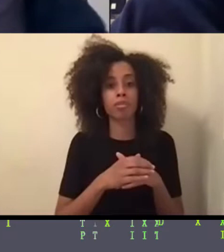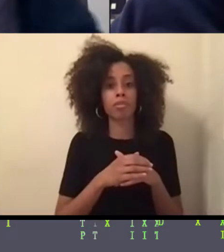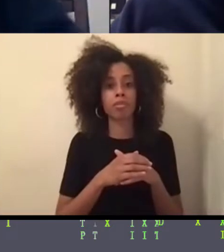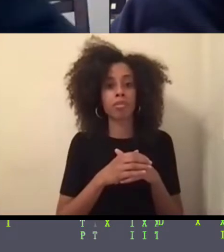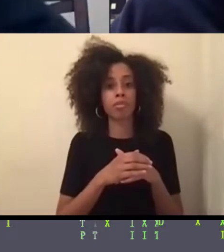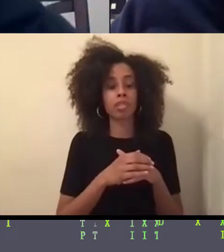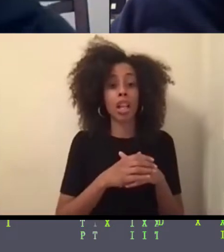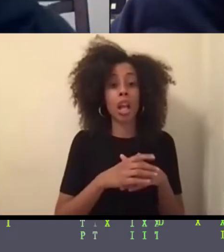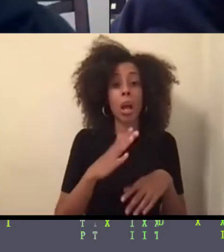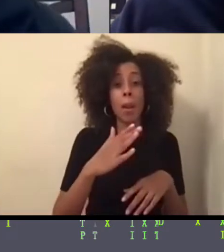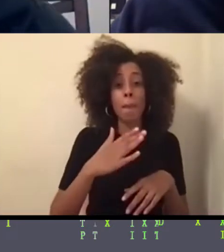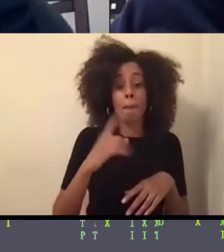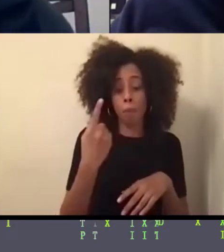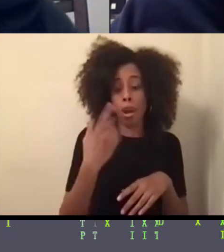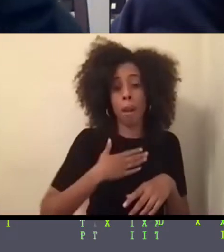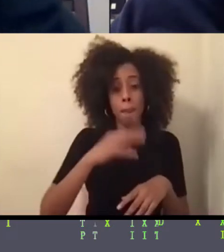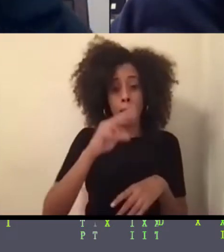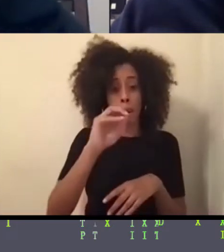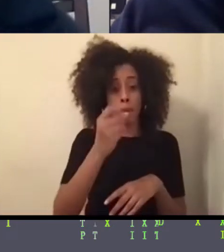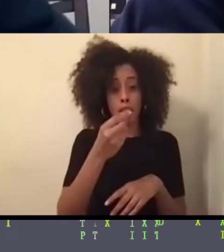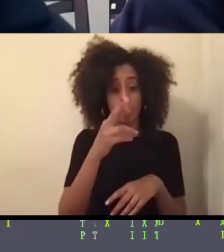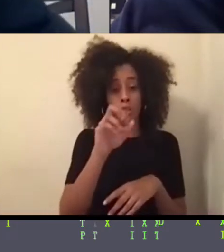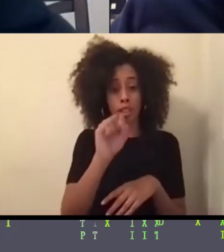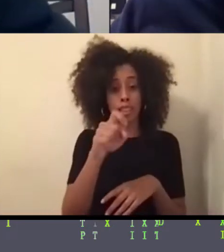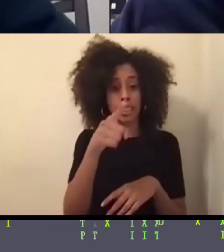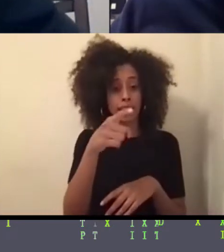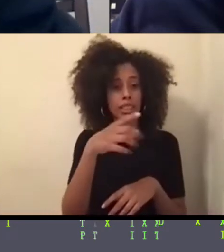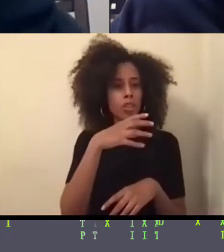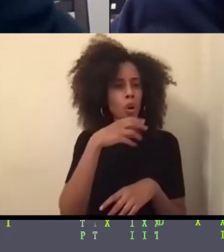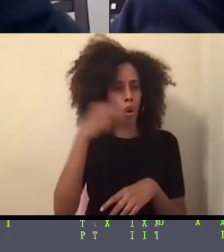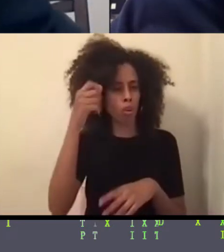Black women to receive a PhD in astronomy in the US.